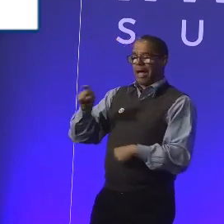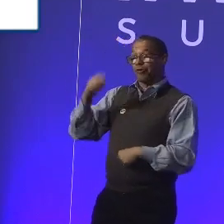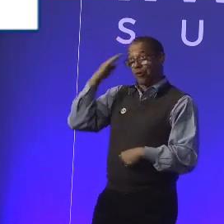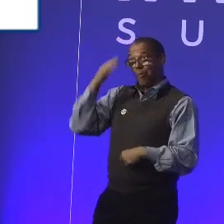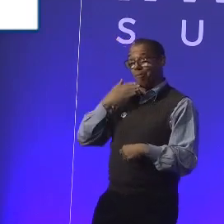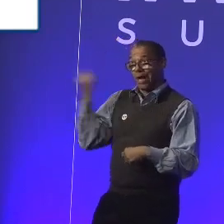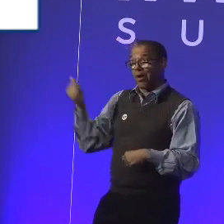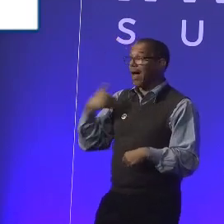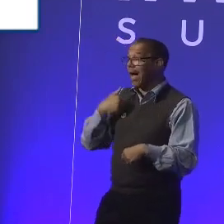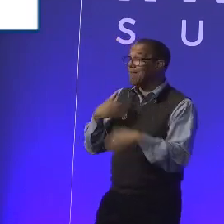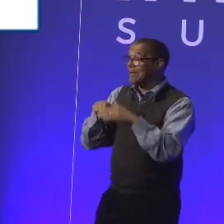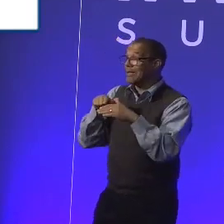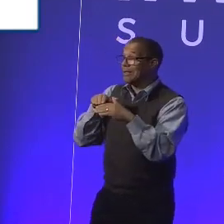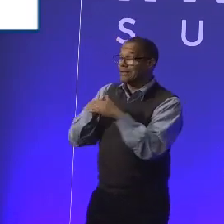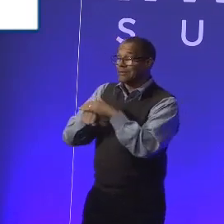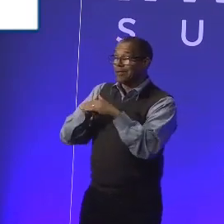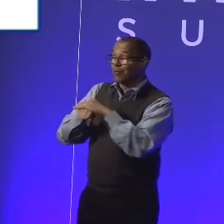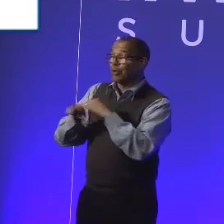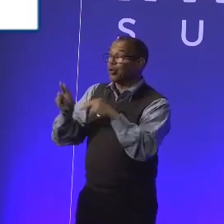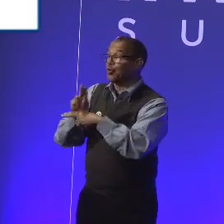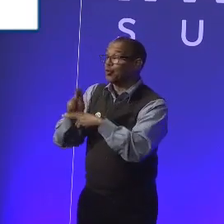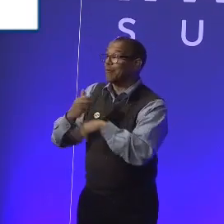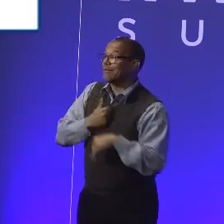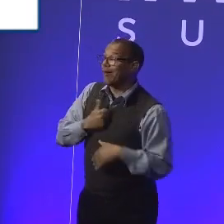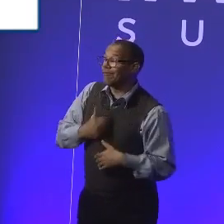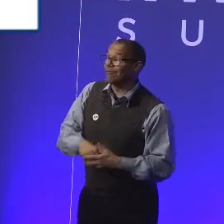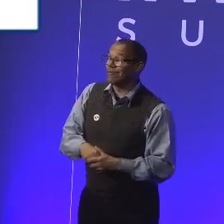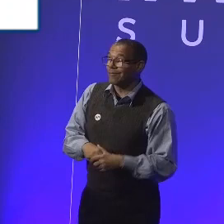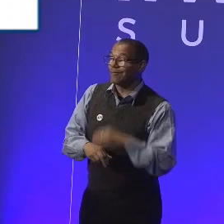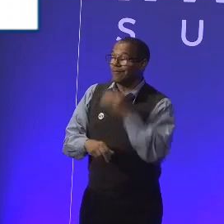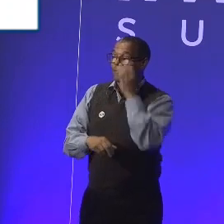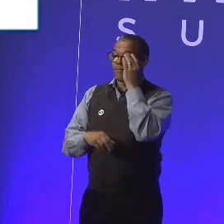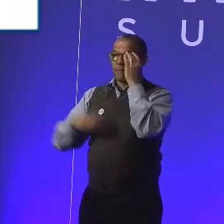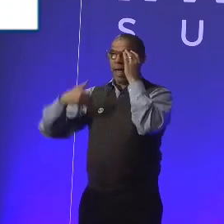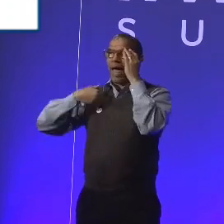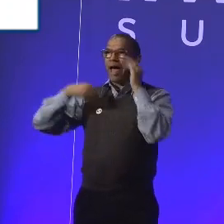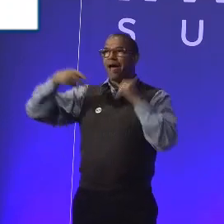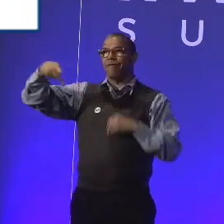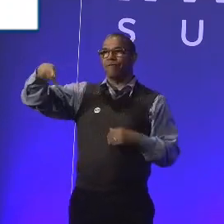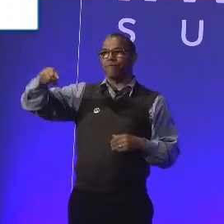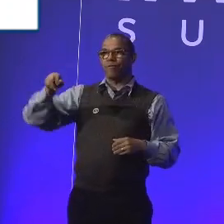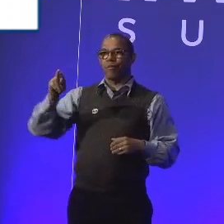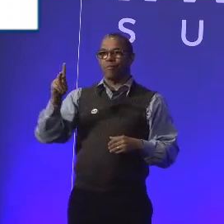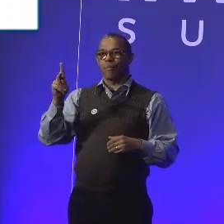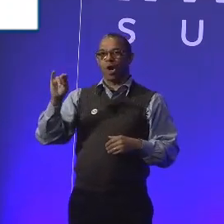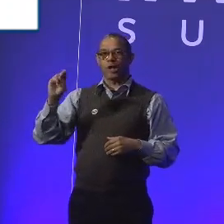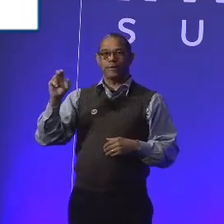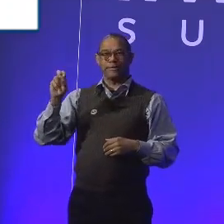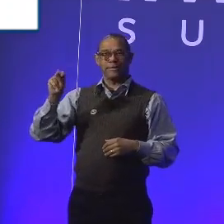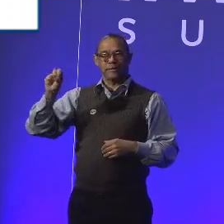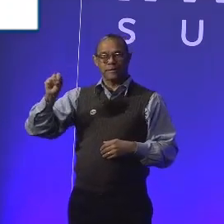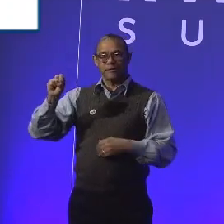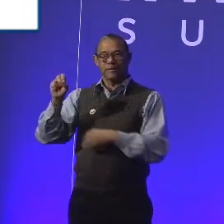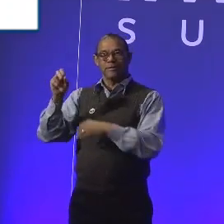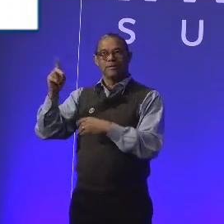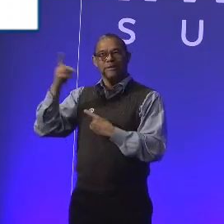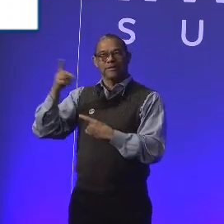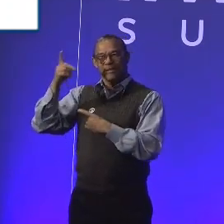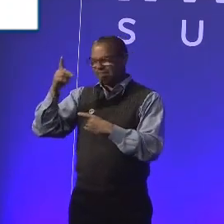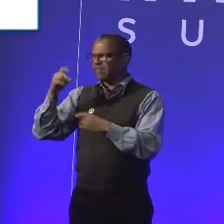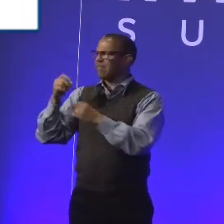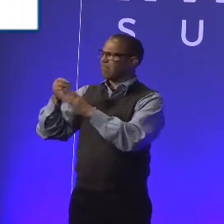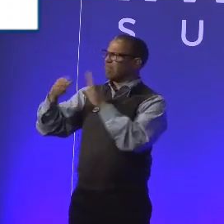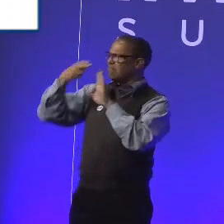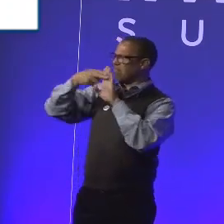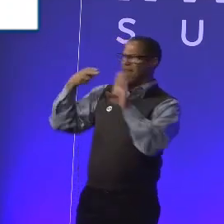an accessibility user myself. You know, I have Parkinson's disease. I was diagnosed with that about 15 years ago.